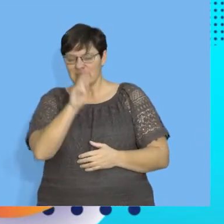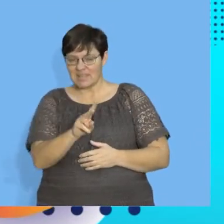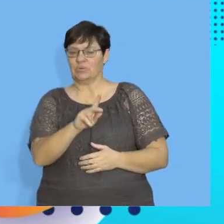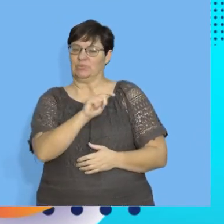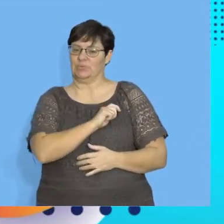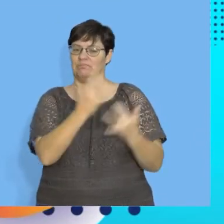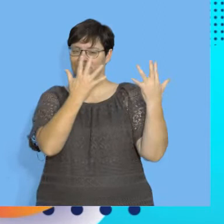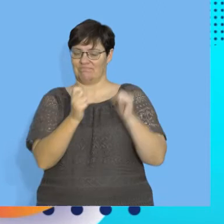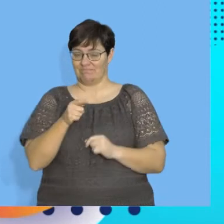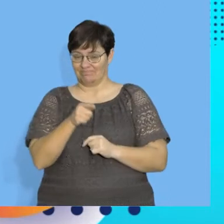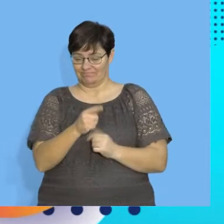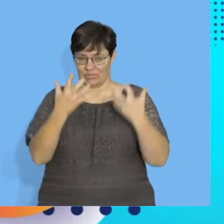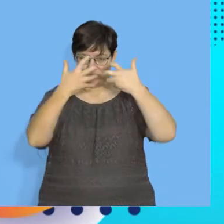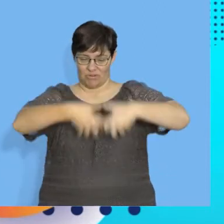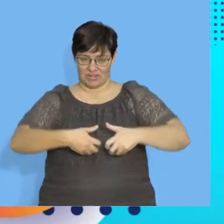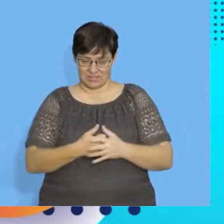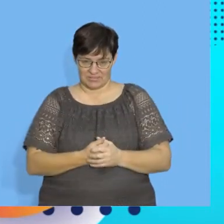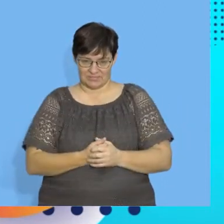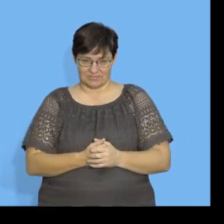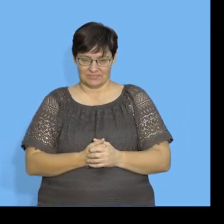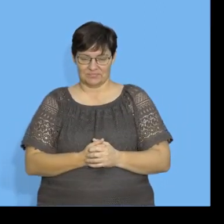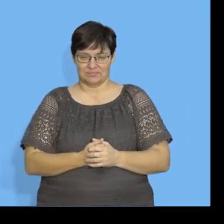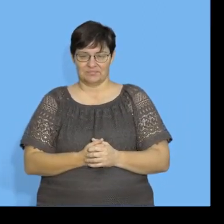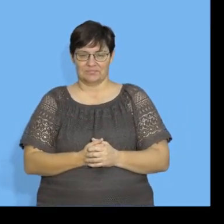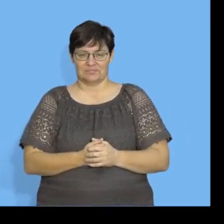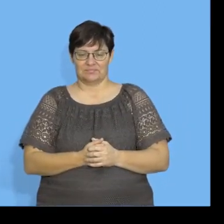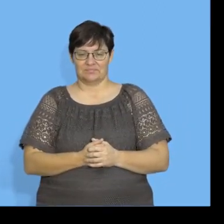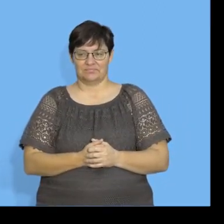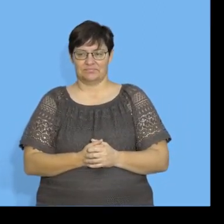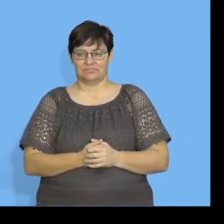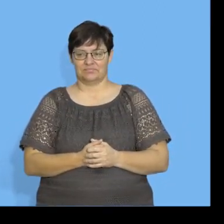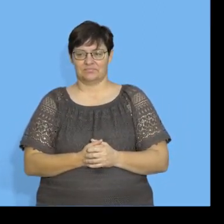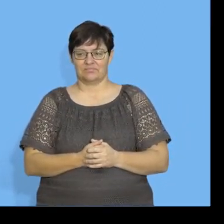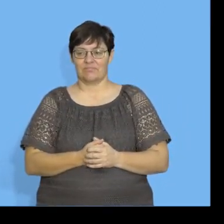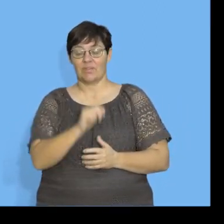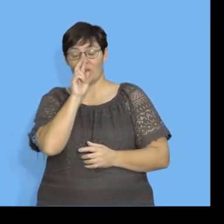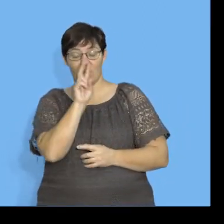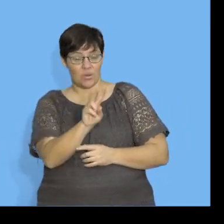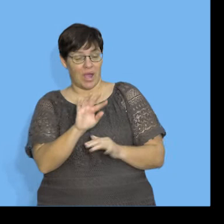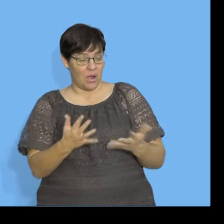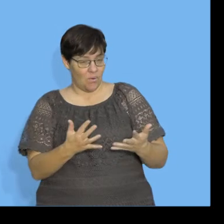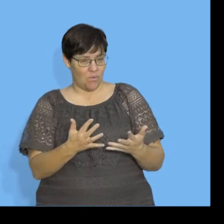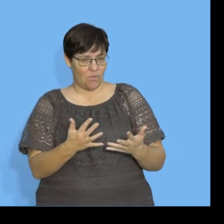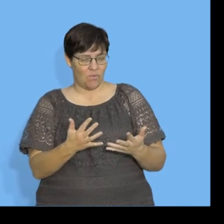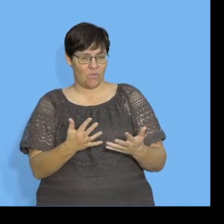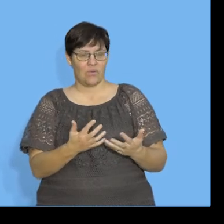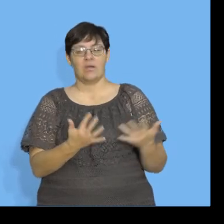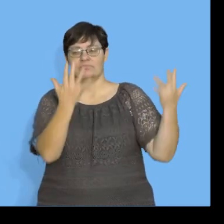actually calculate that correlation coefficient. So we're going to look at calculate the